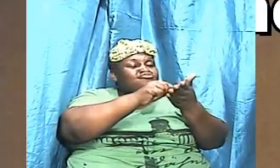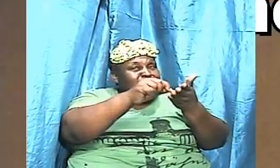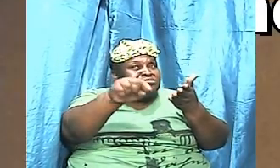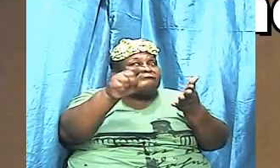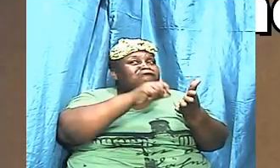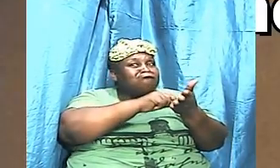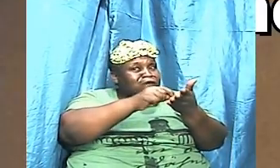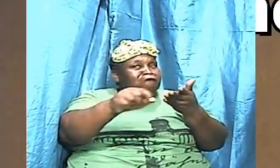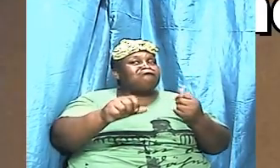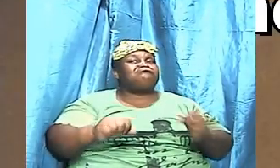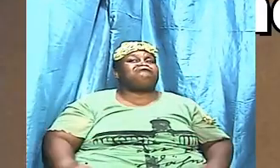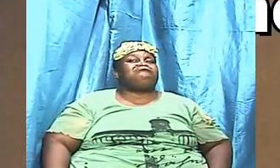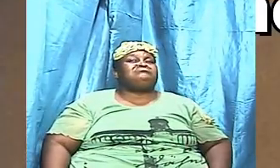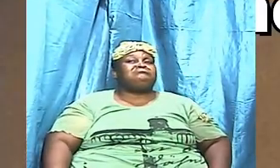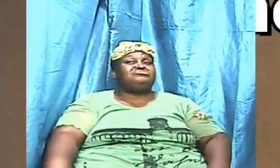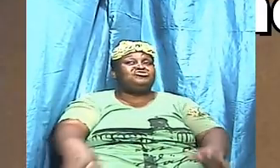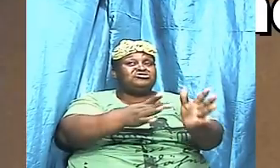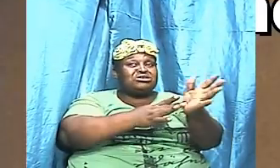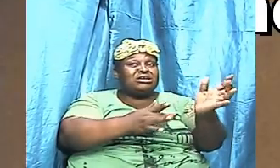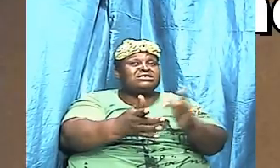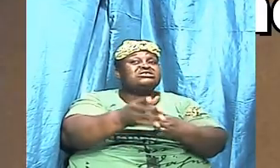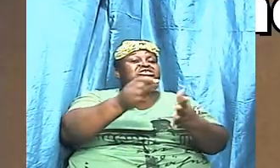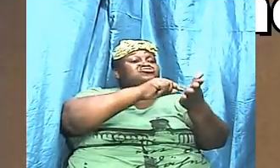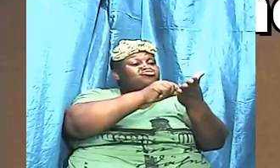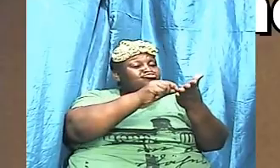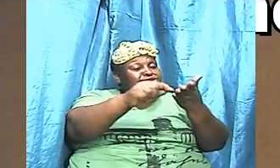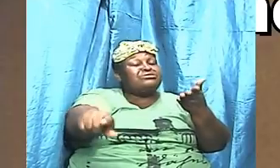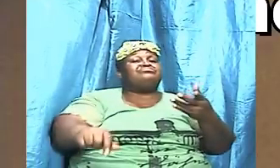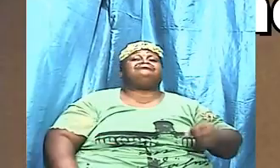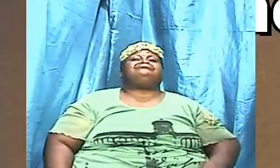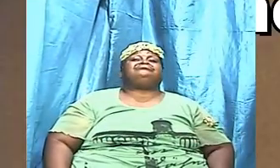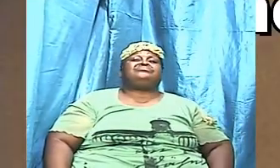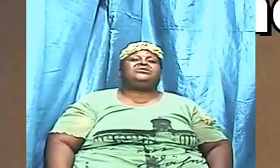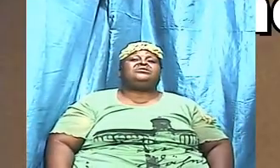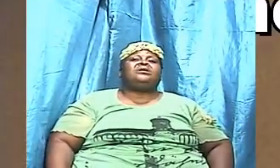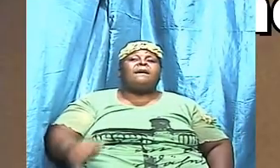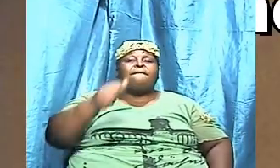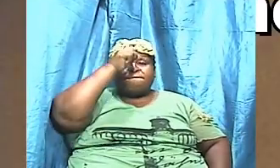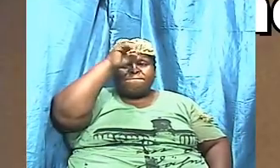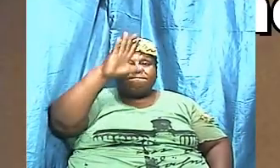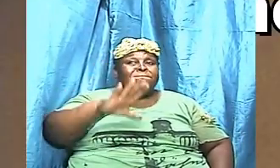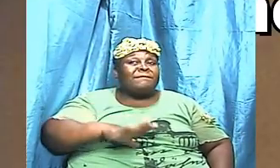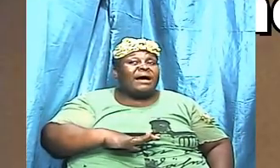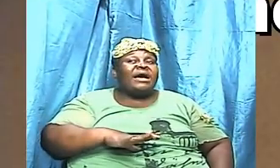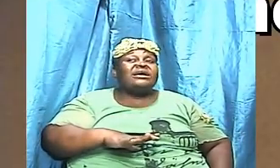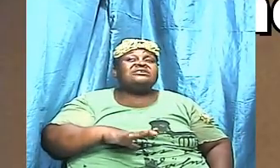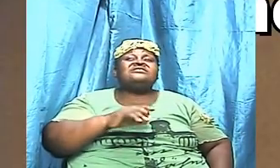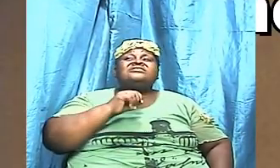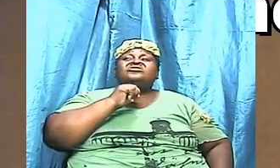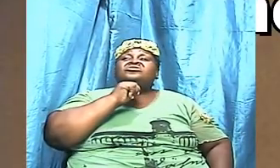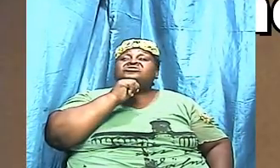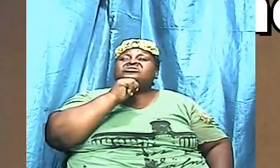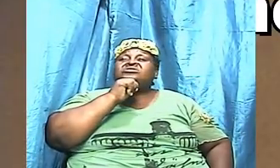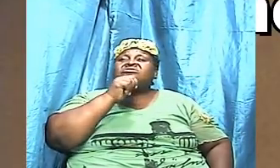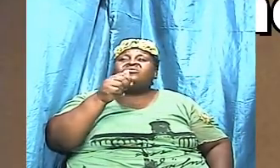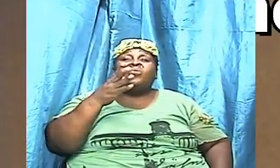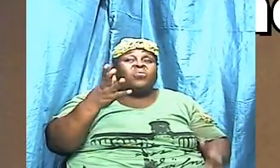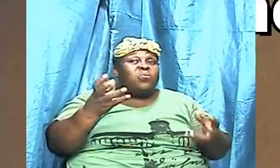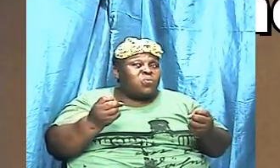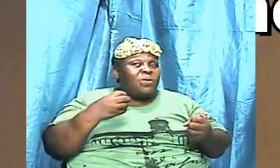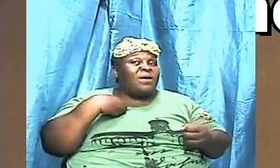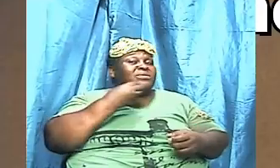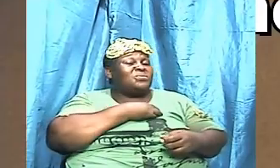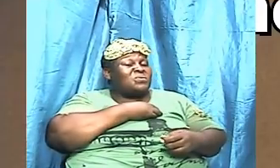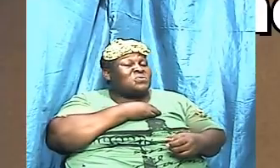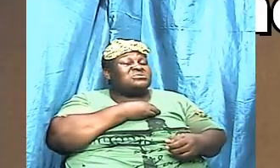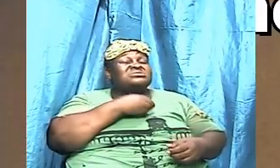written oh hallelujah it is written I want us to understand this saints